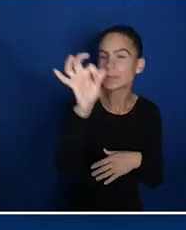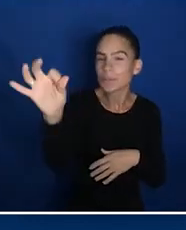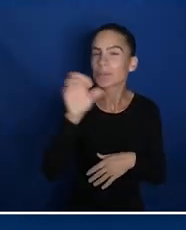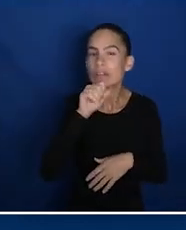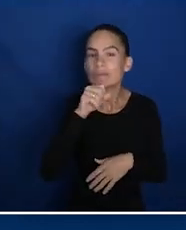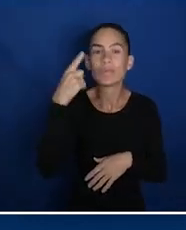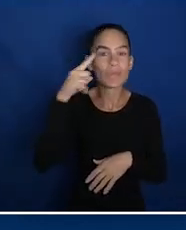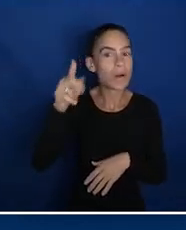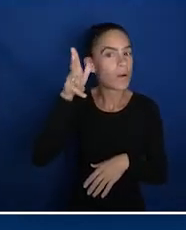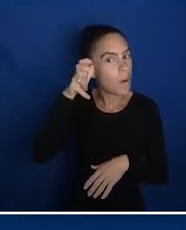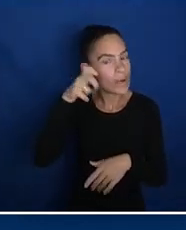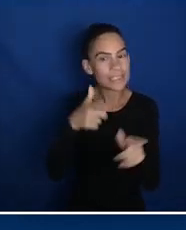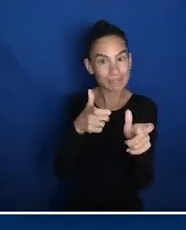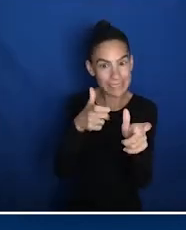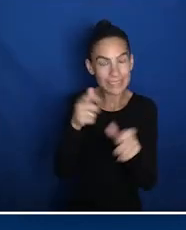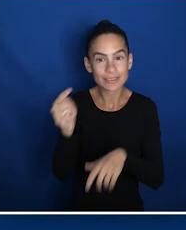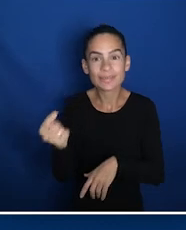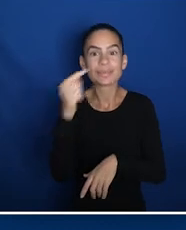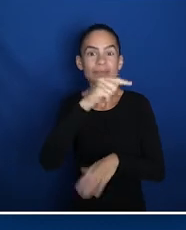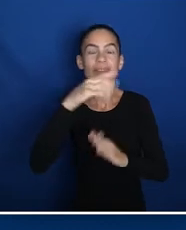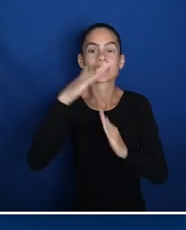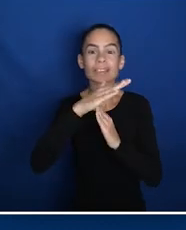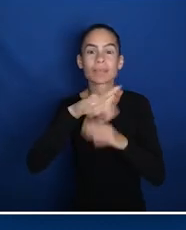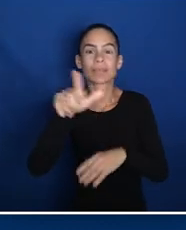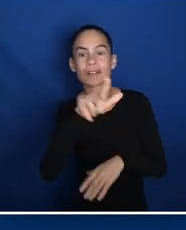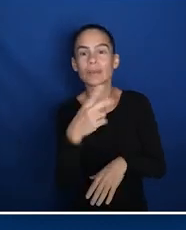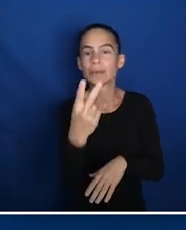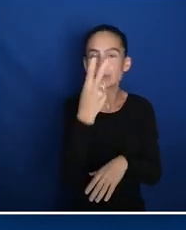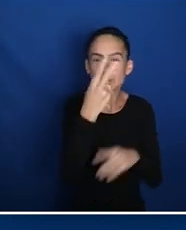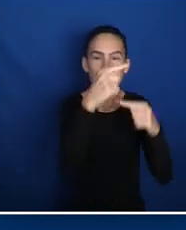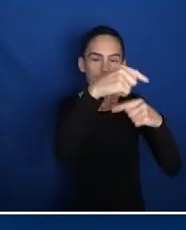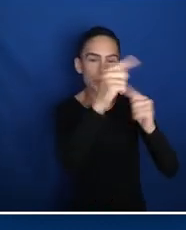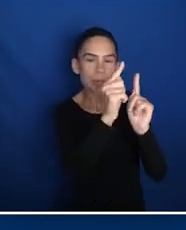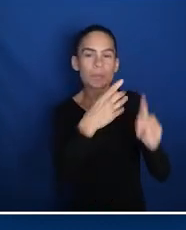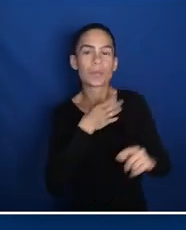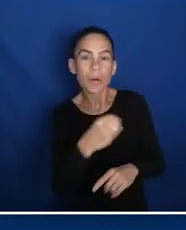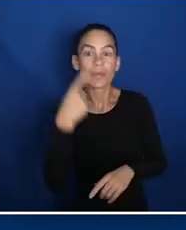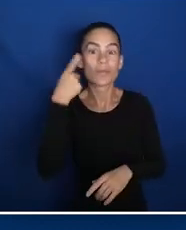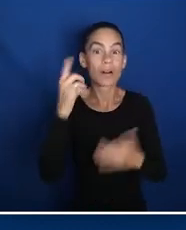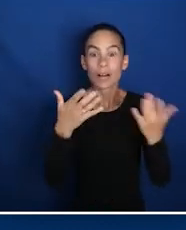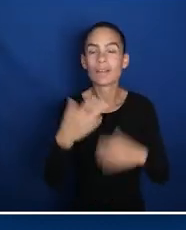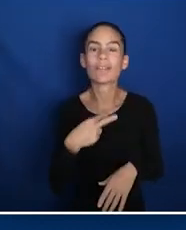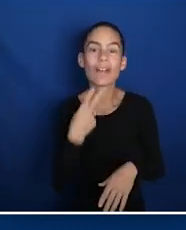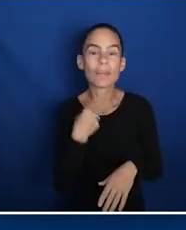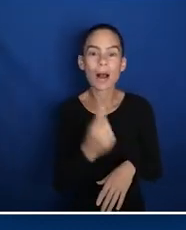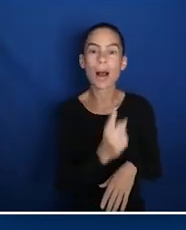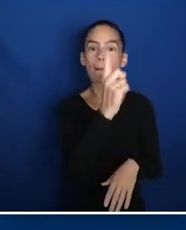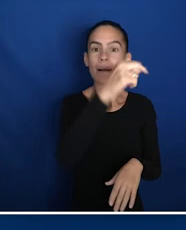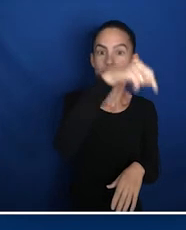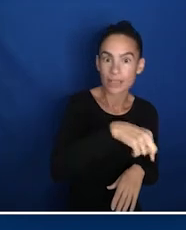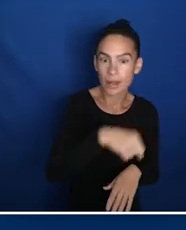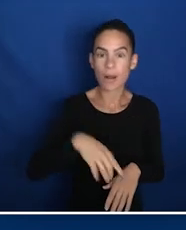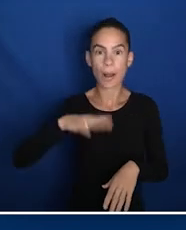at the top right for changing the audio speed, two small square white buttons at the top left for adjusting the volume, and a long